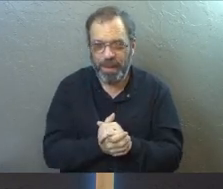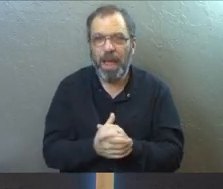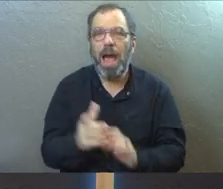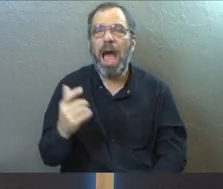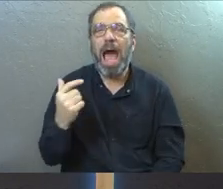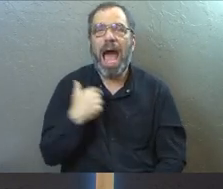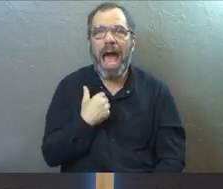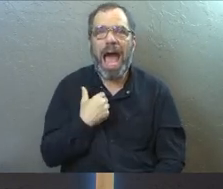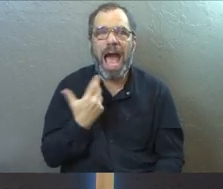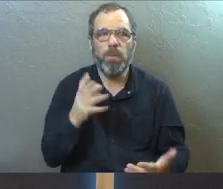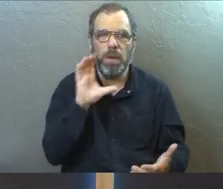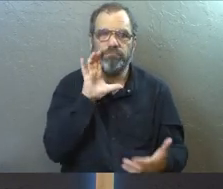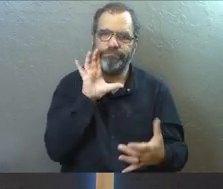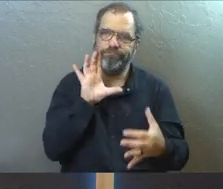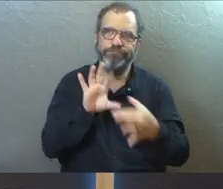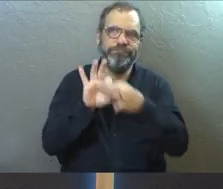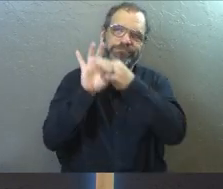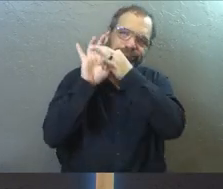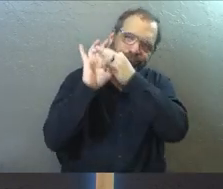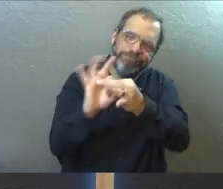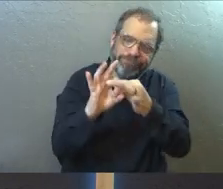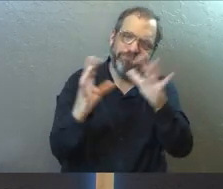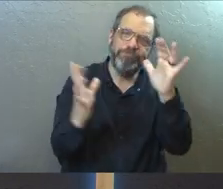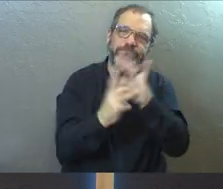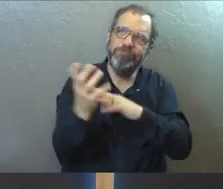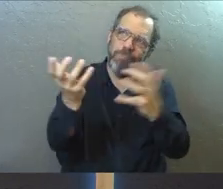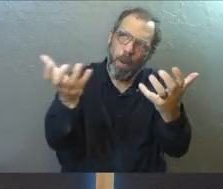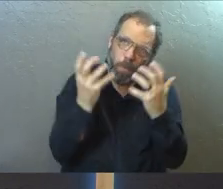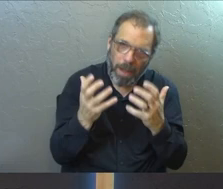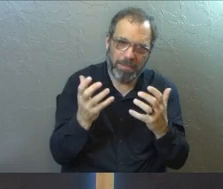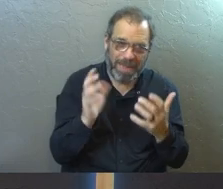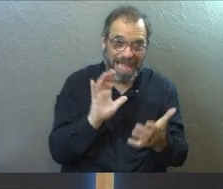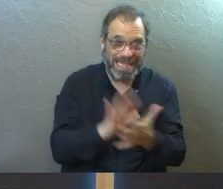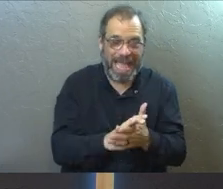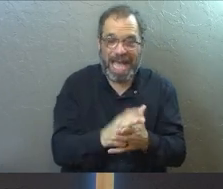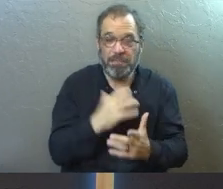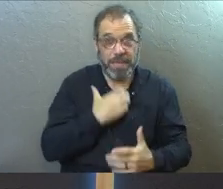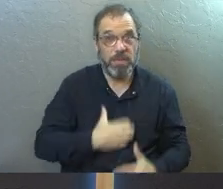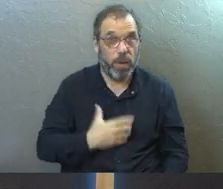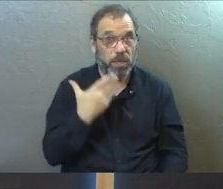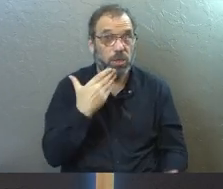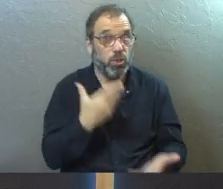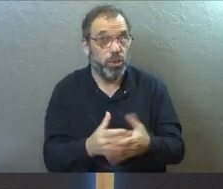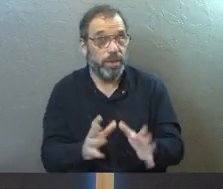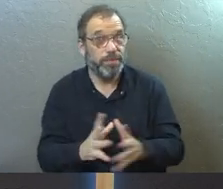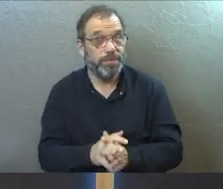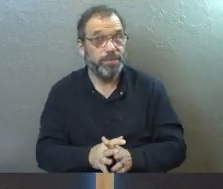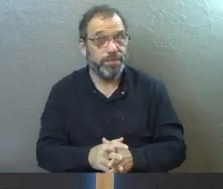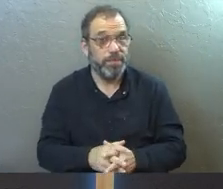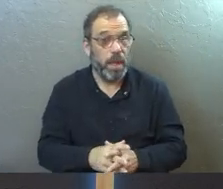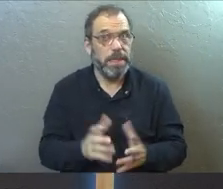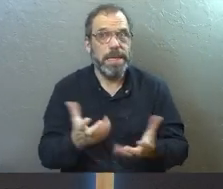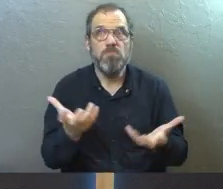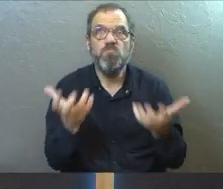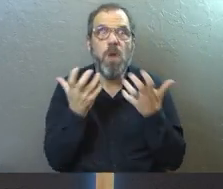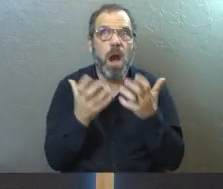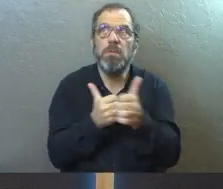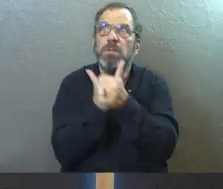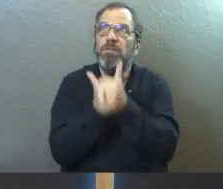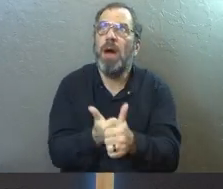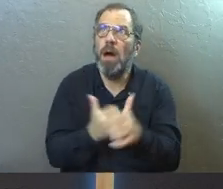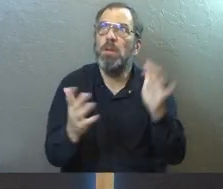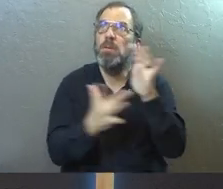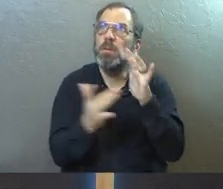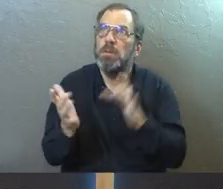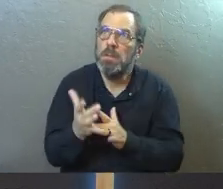I was desperate to fully belong to Jesus, and I think that desperation is good. That desperation to follow